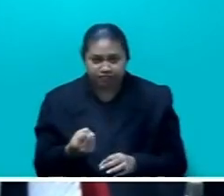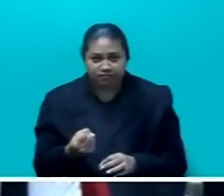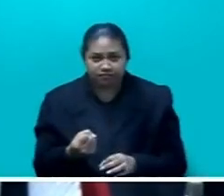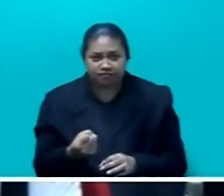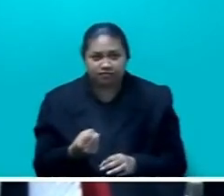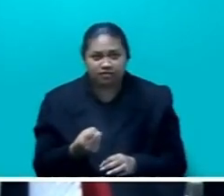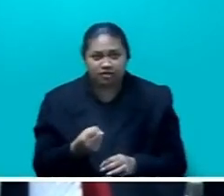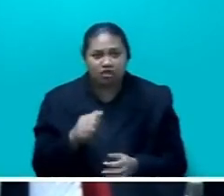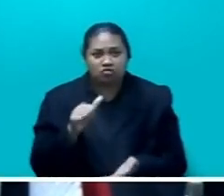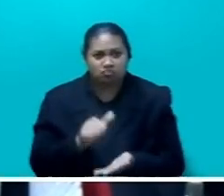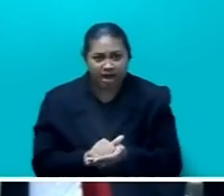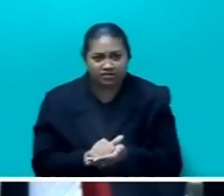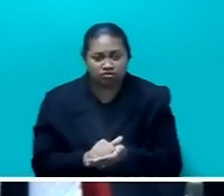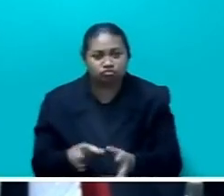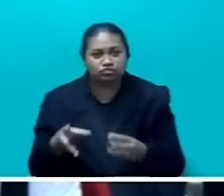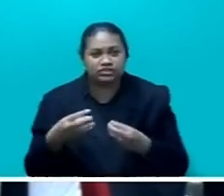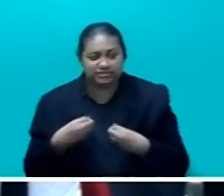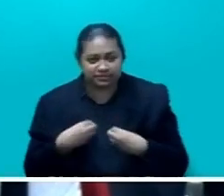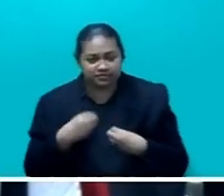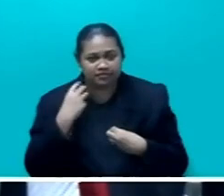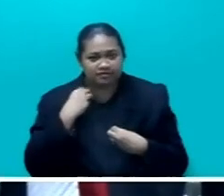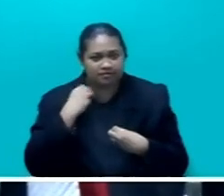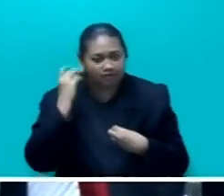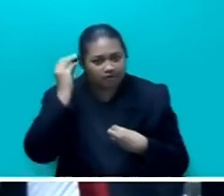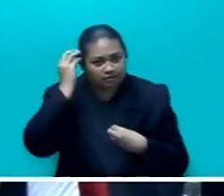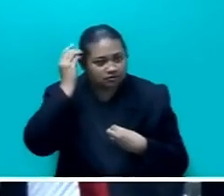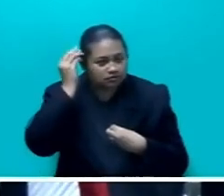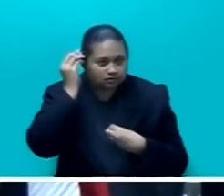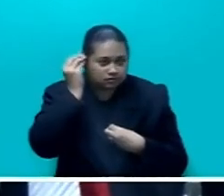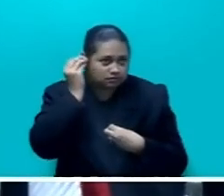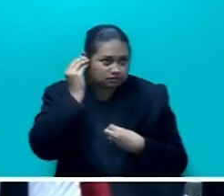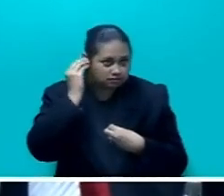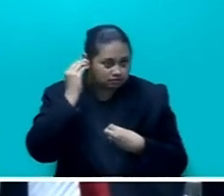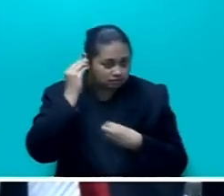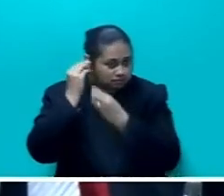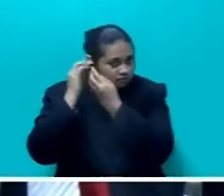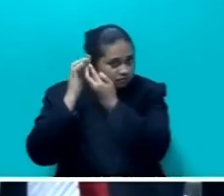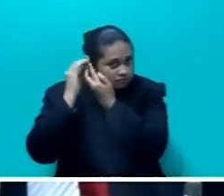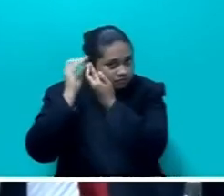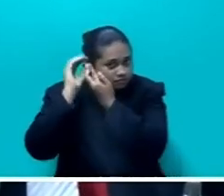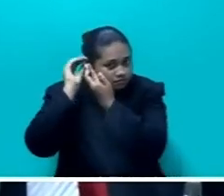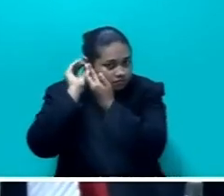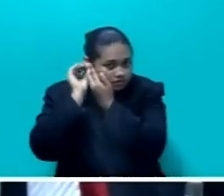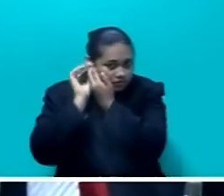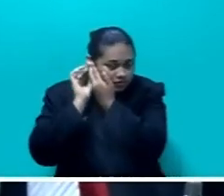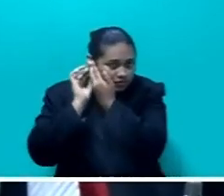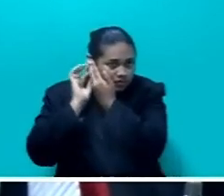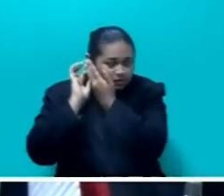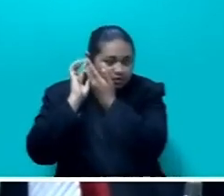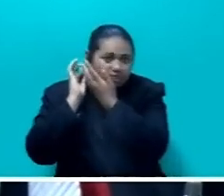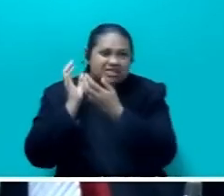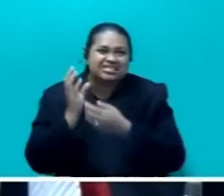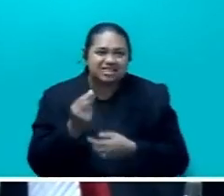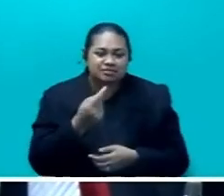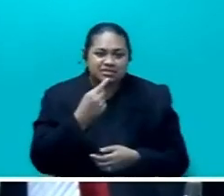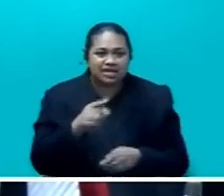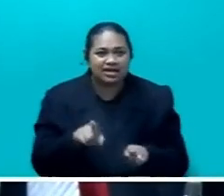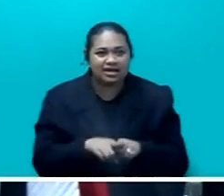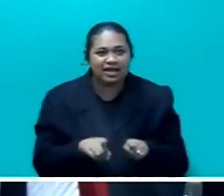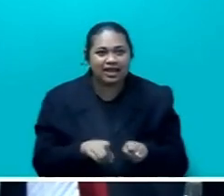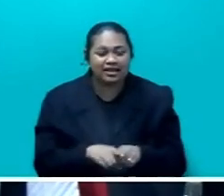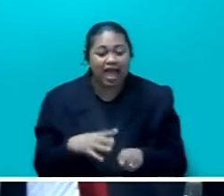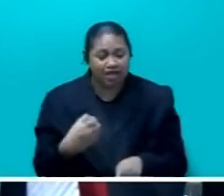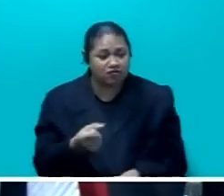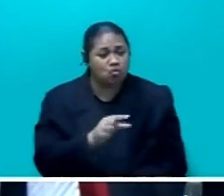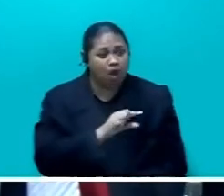I think when we travel around, we see a whole range of people who are now citizens and have qualified